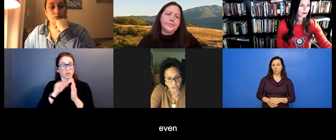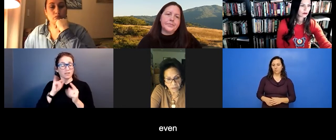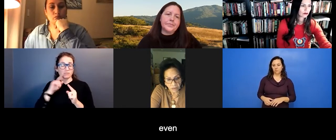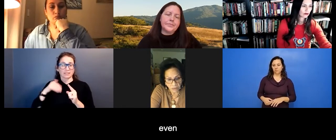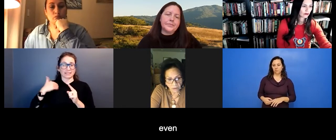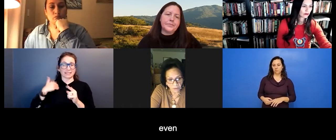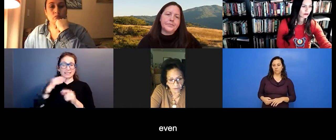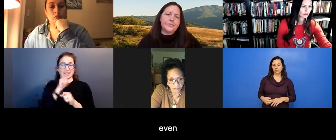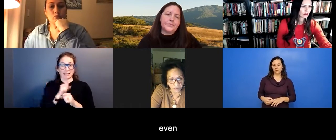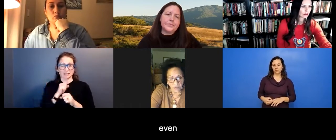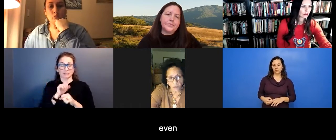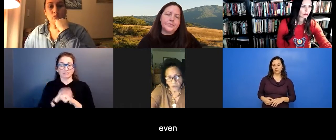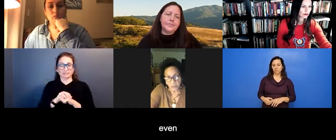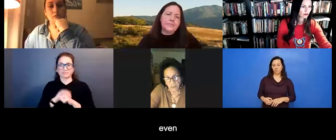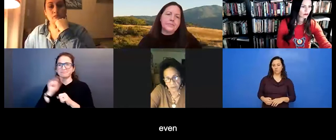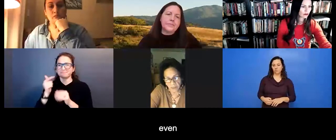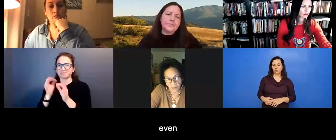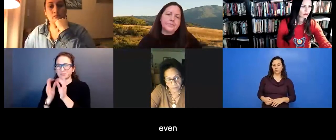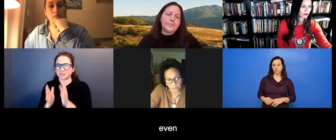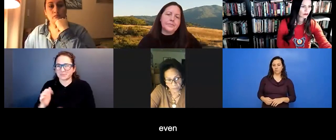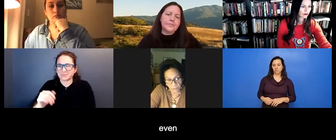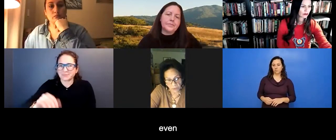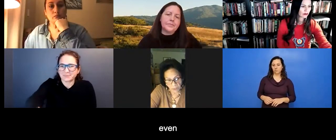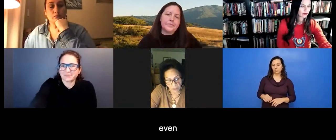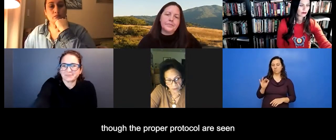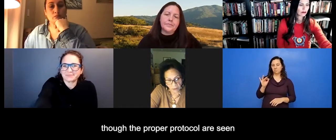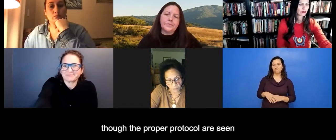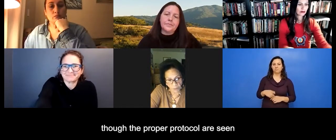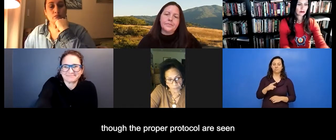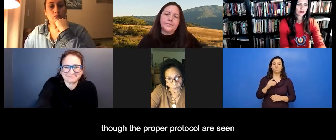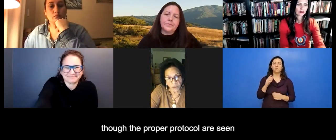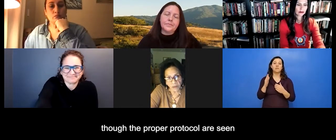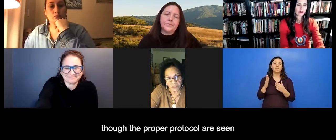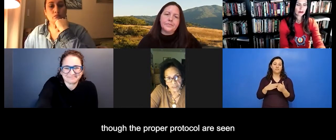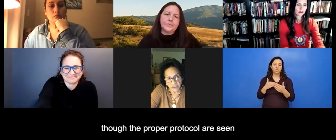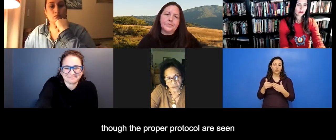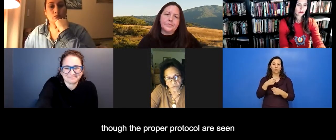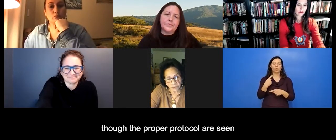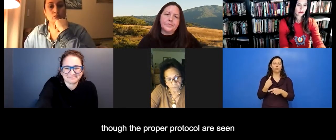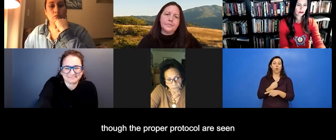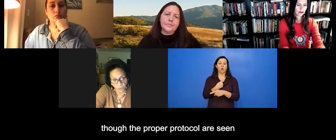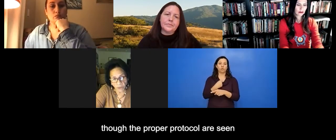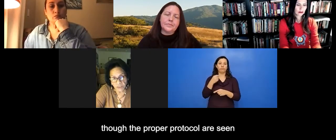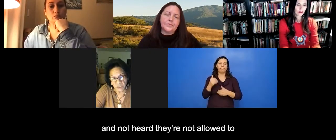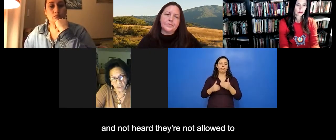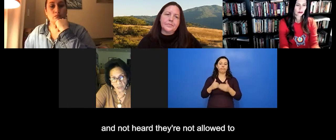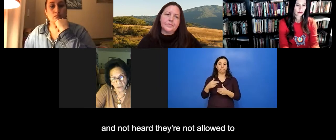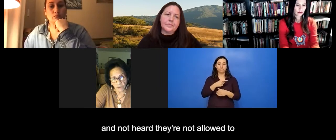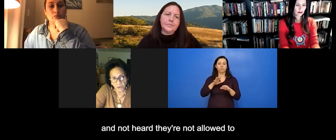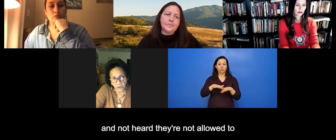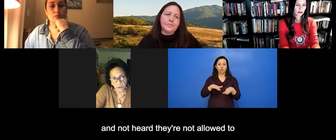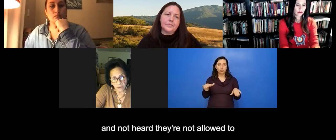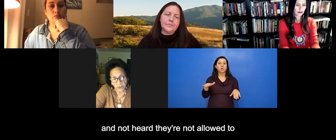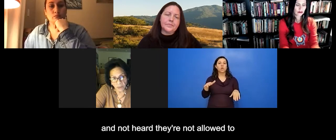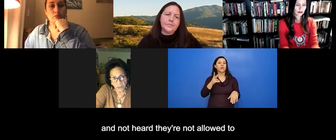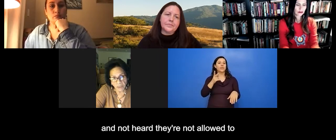young age, even though the, the, uh, proper protocol is that children are seen and not